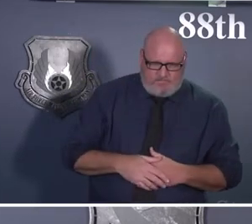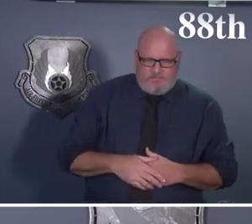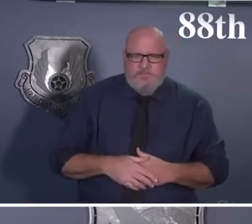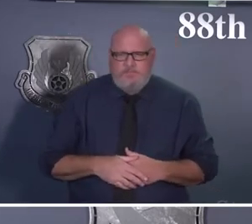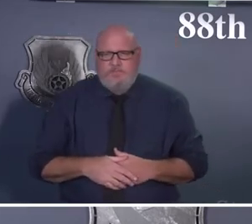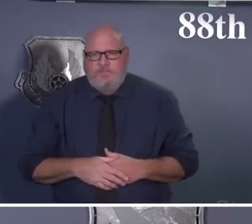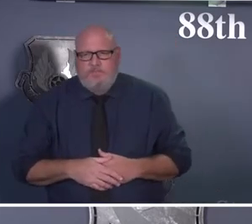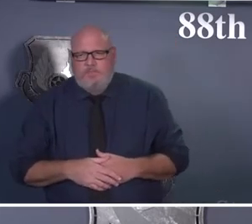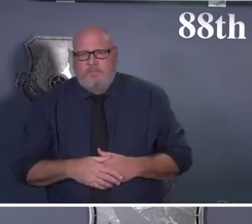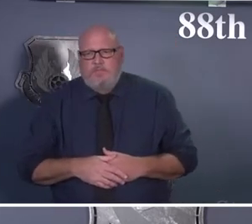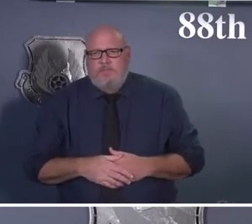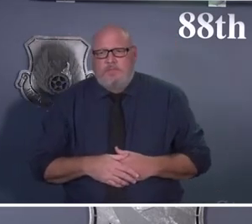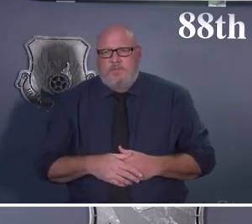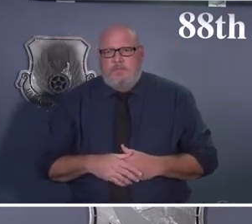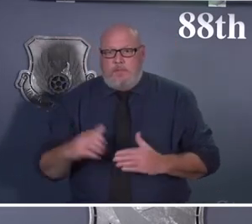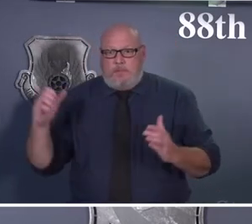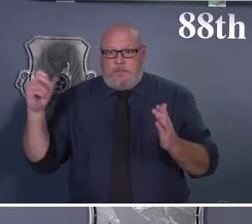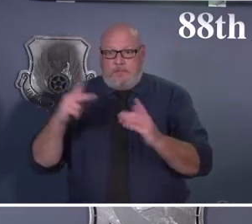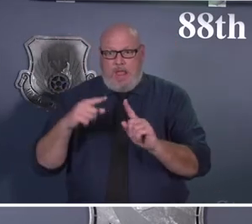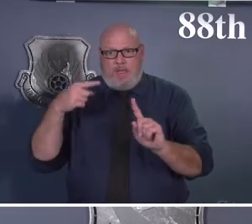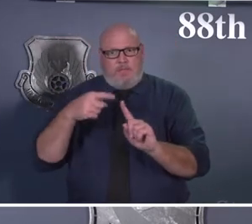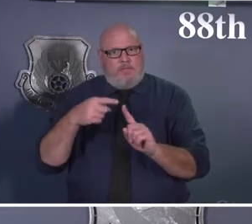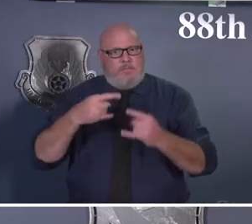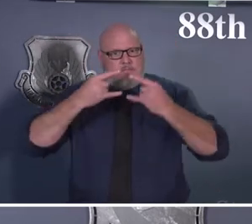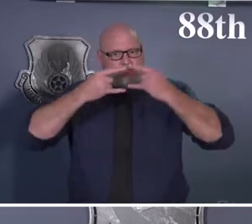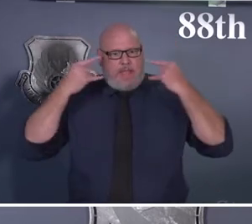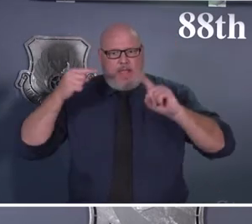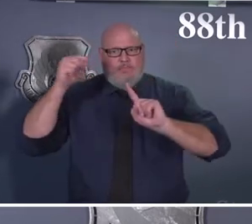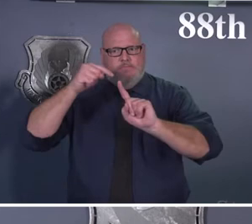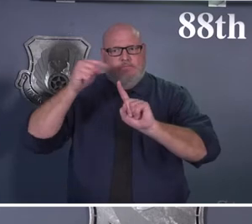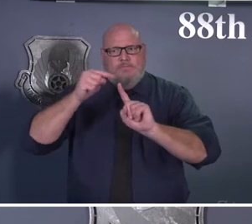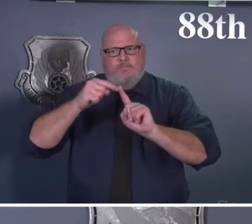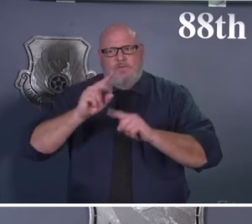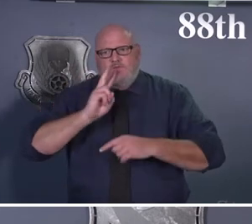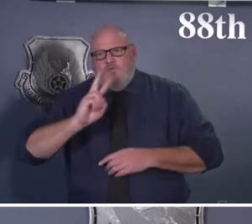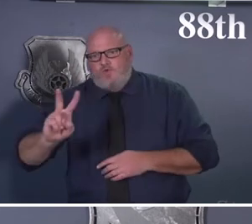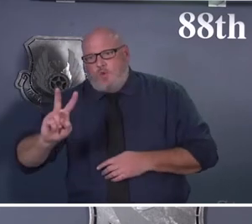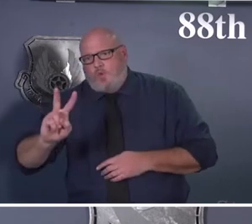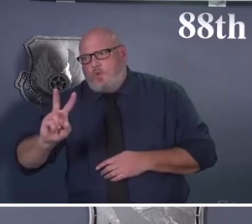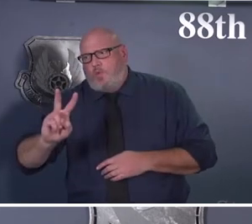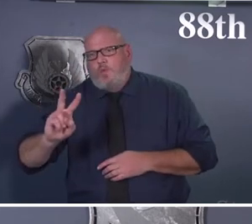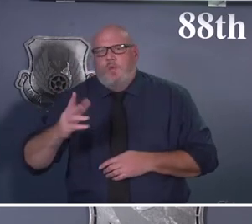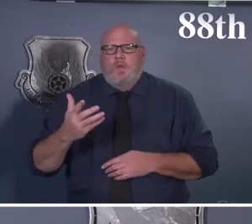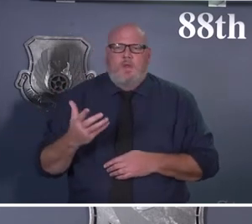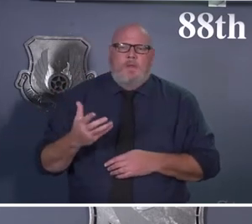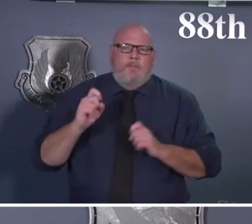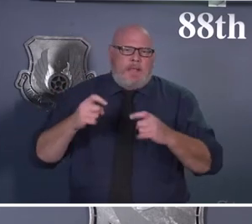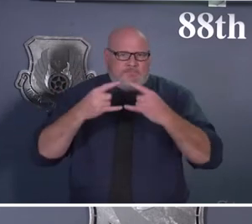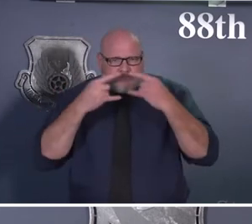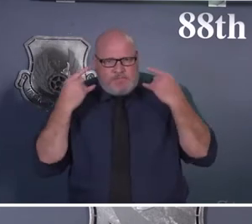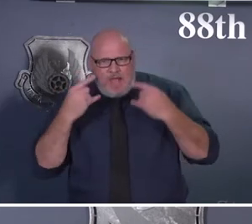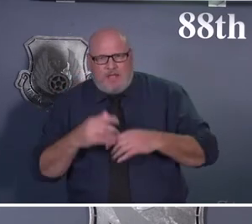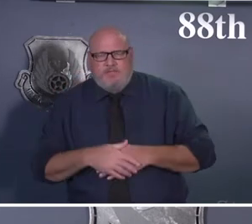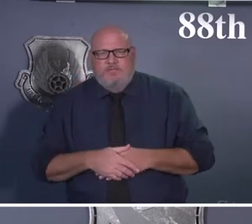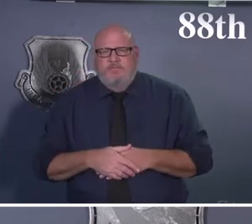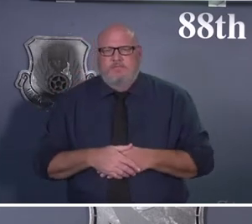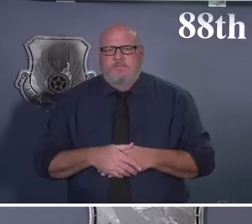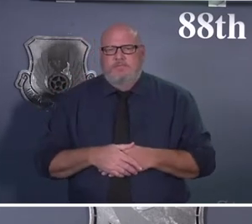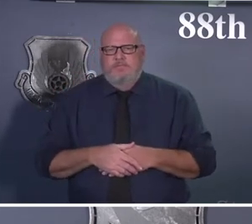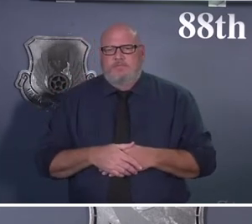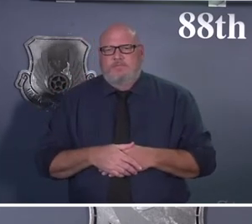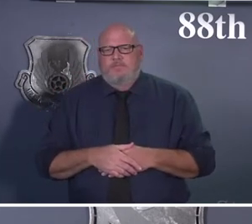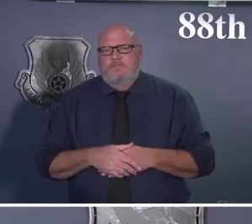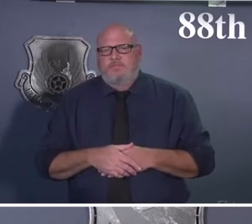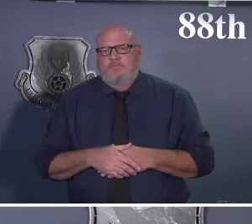So back to what I was saying, referring to the mask, understand there are always concerns with wearing masks, but we're doing the best that we can to make sure that remain open and